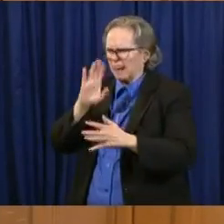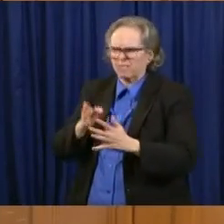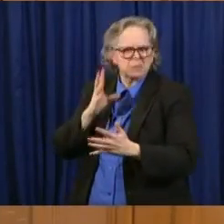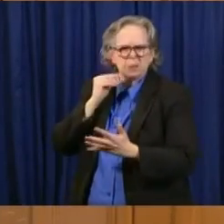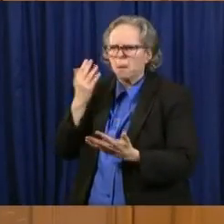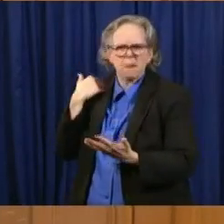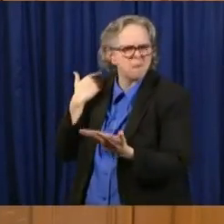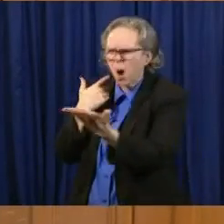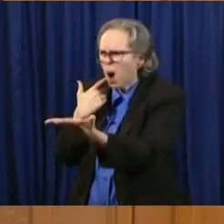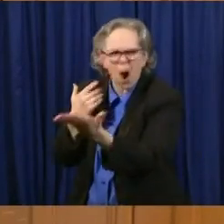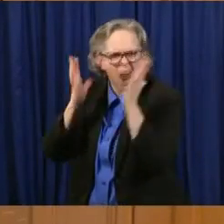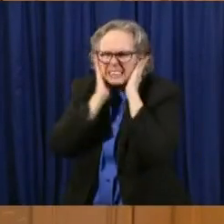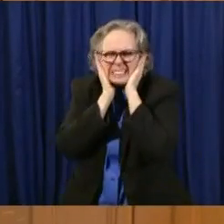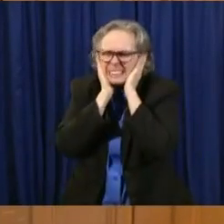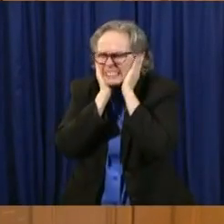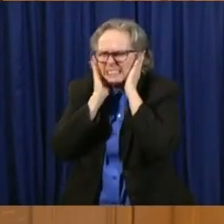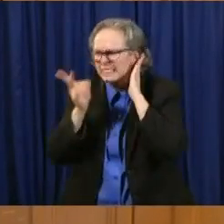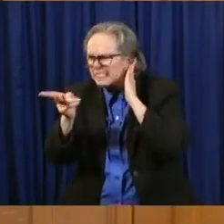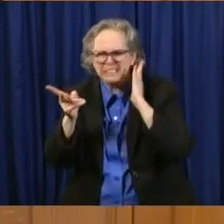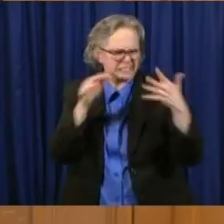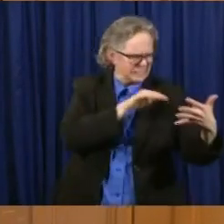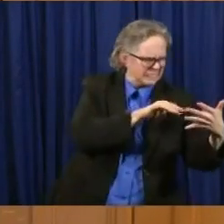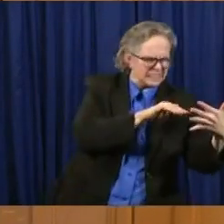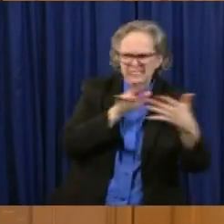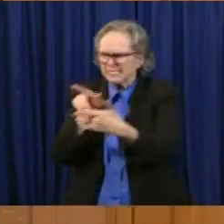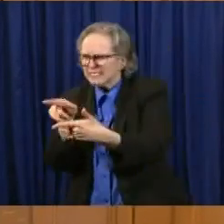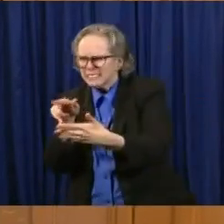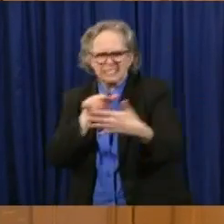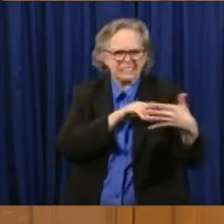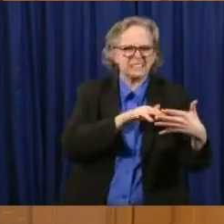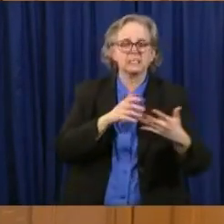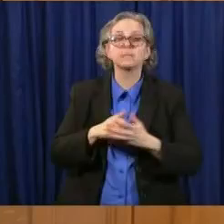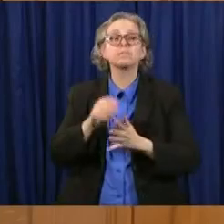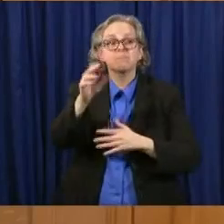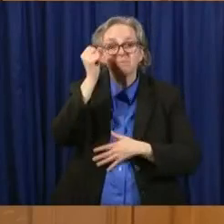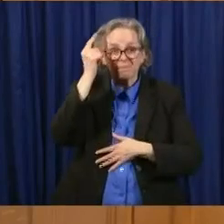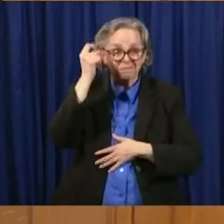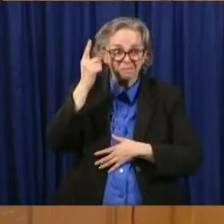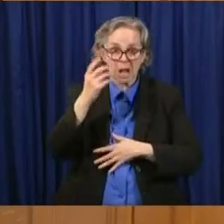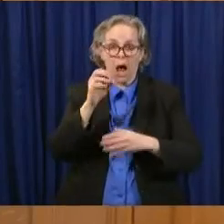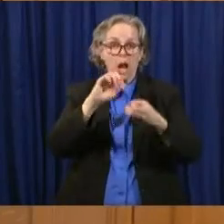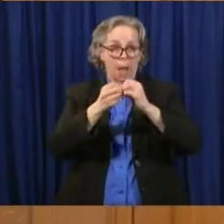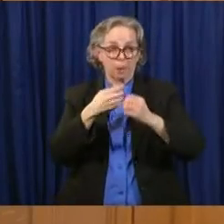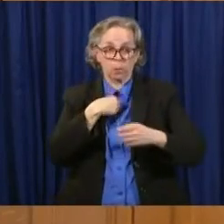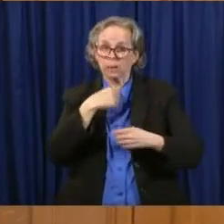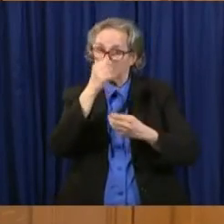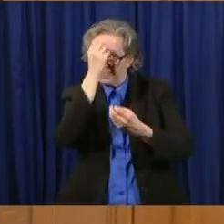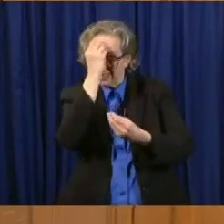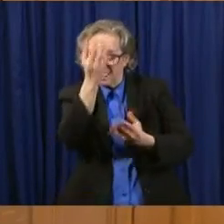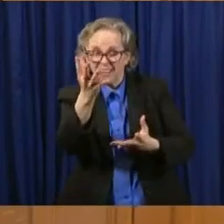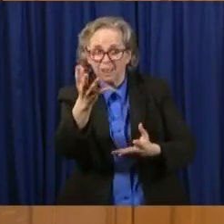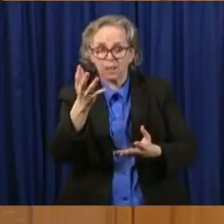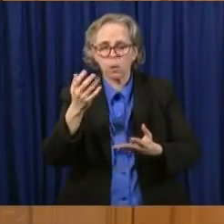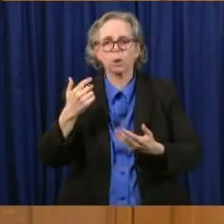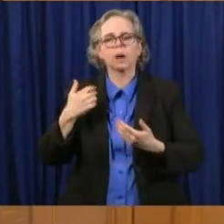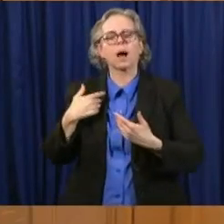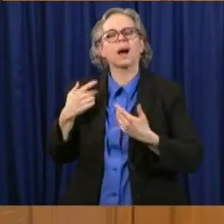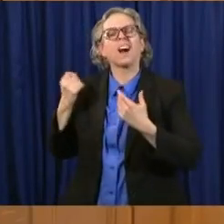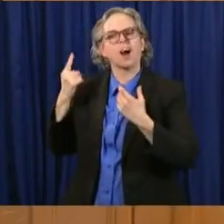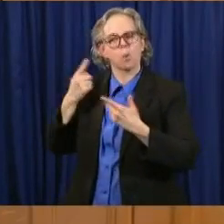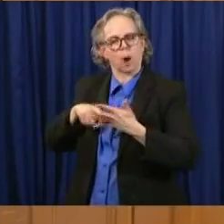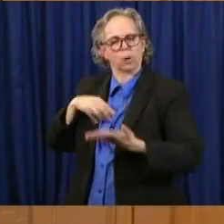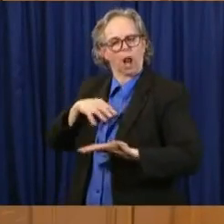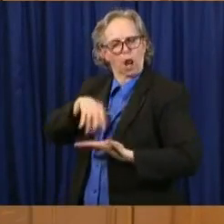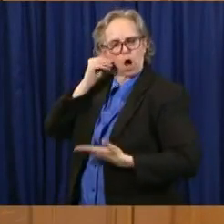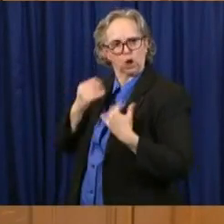So some numbers we give you are what we know now. And some of them are more helpful to